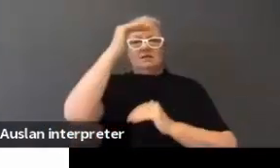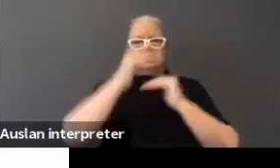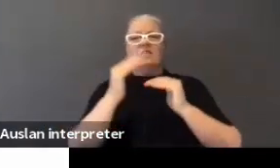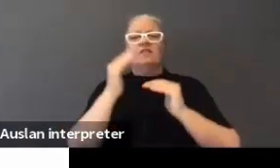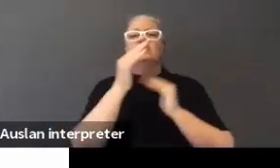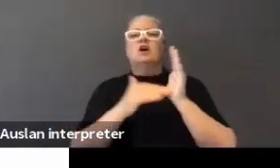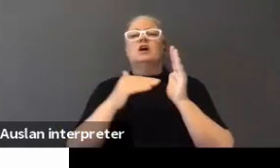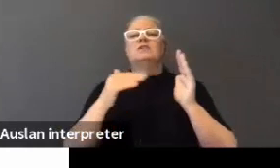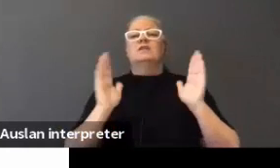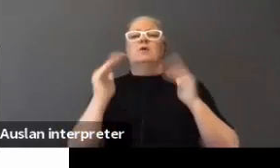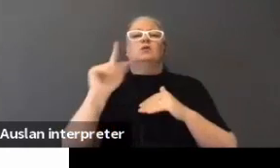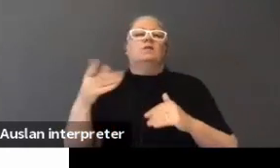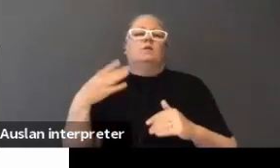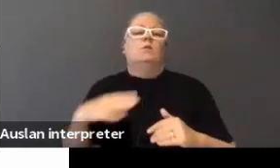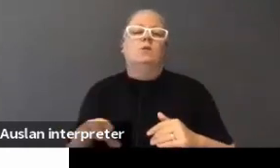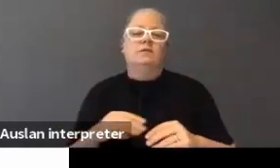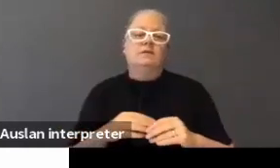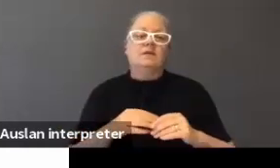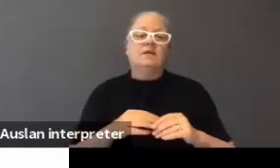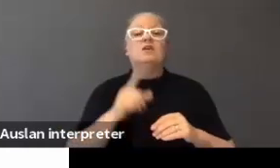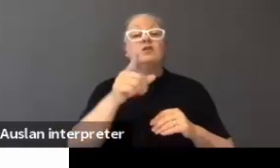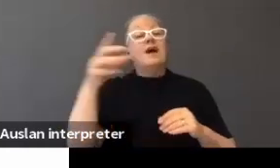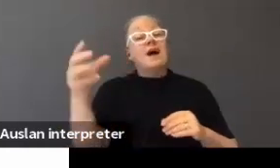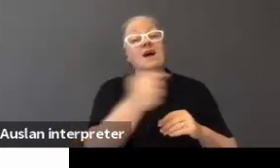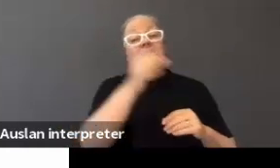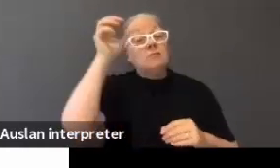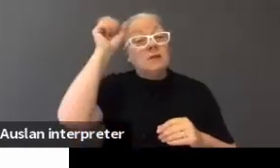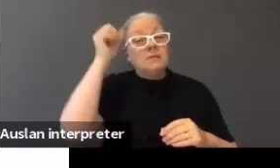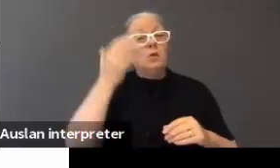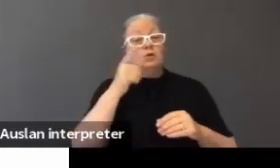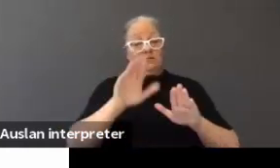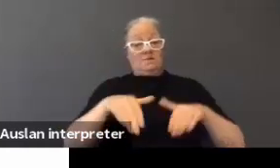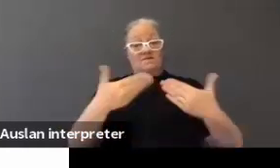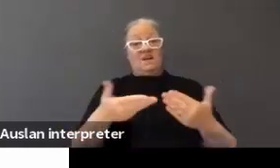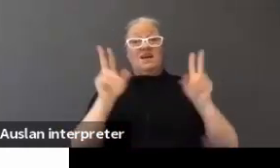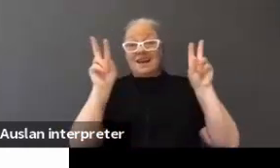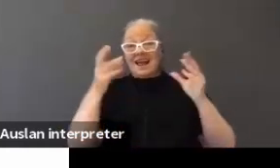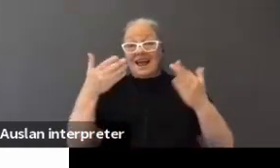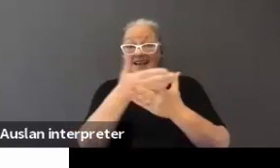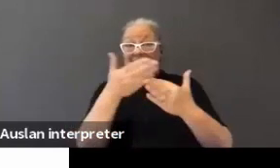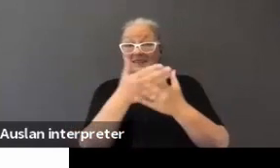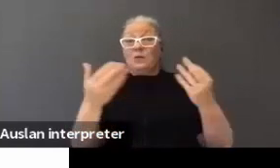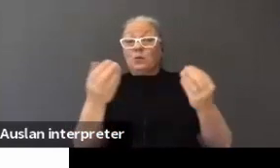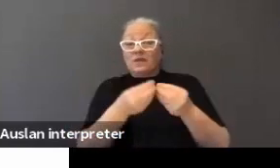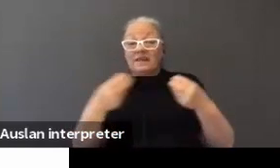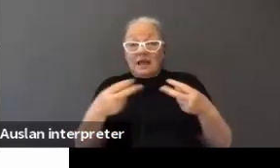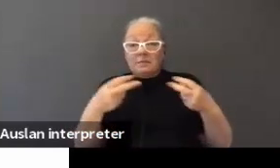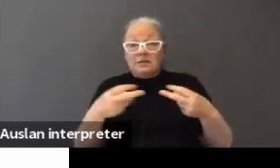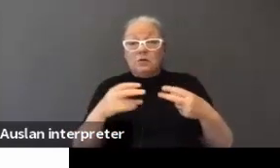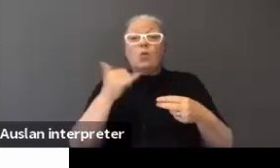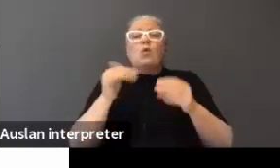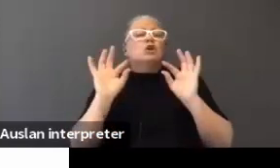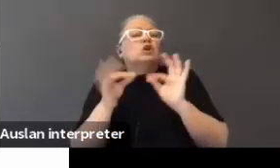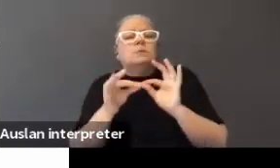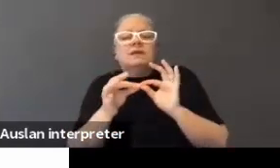want. Okay? But you've got to remember when you're providing access with captions or interpreters in